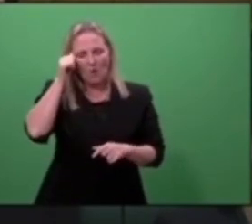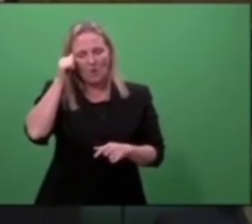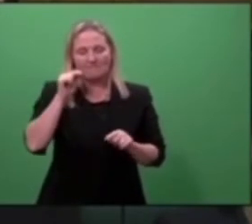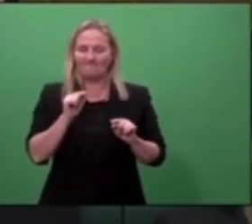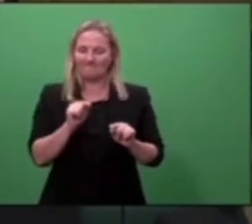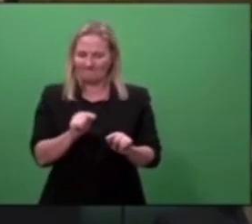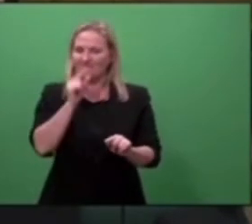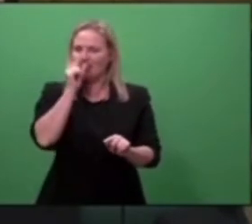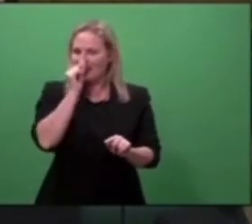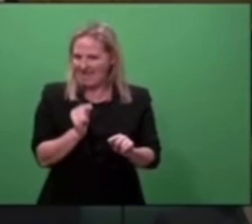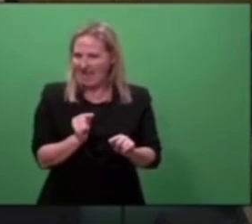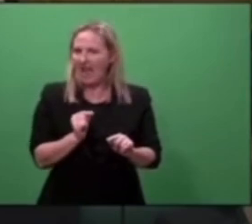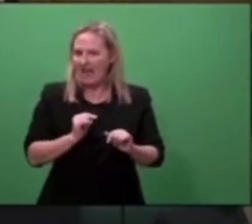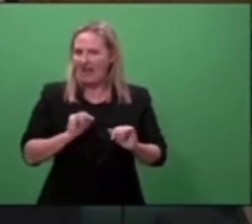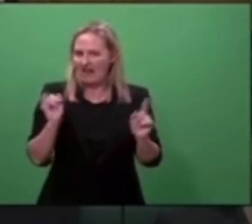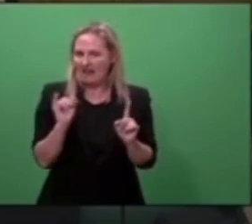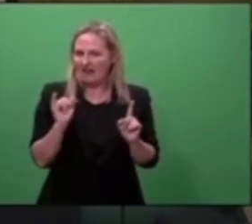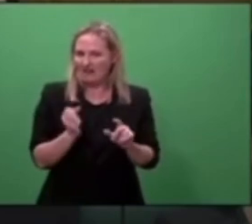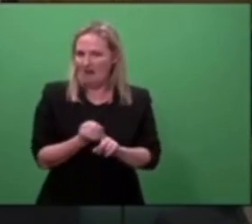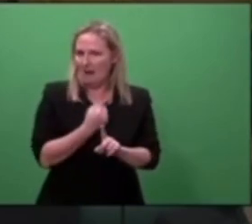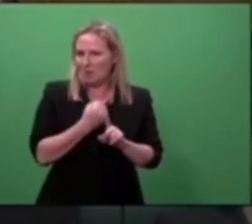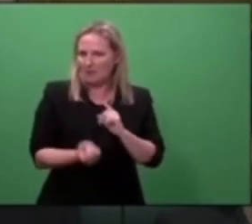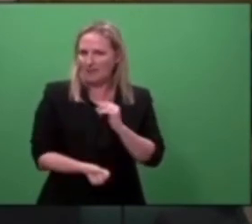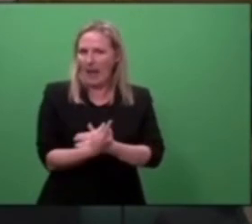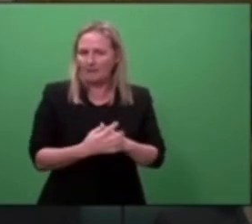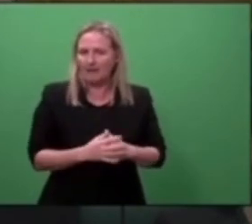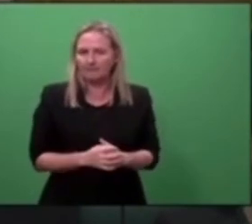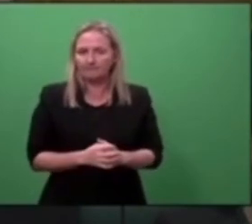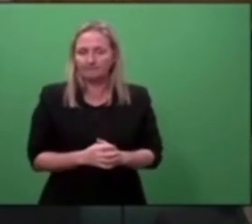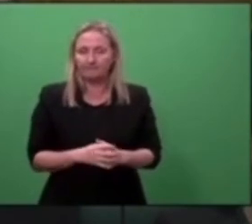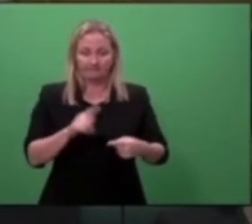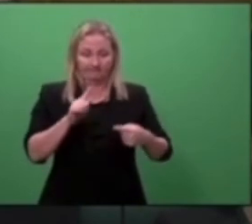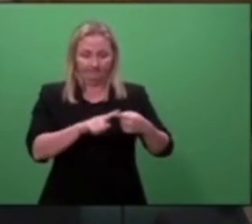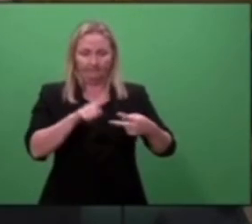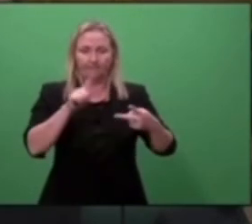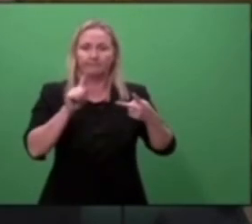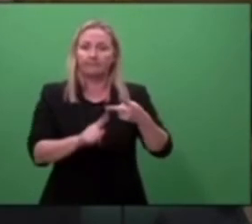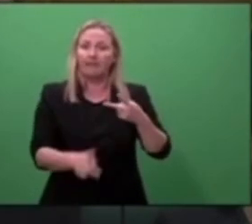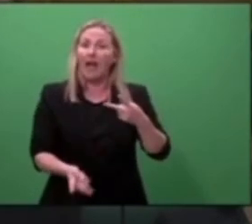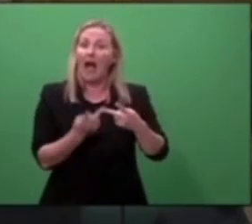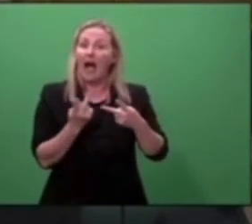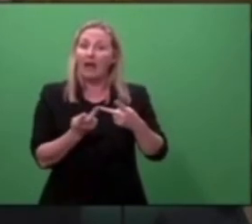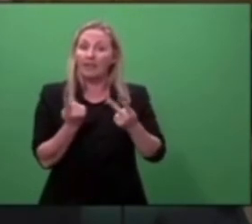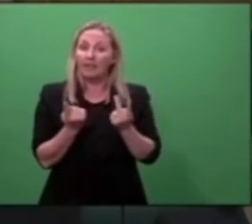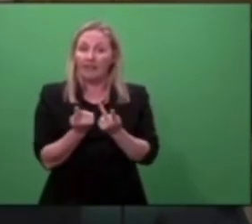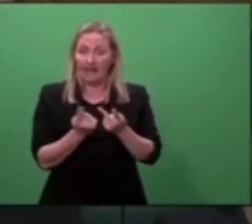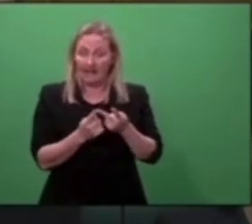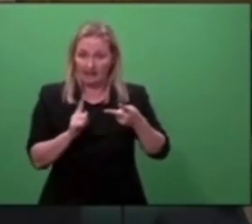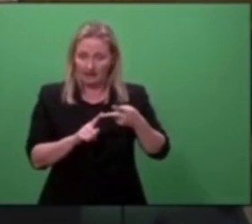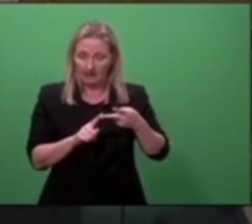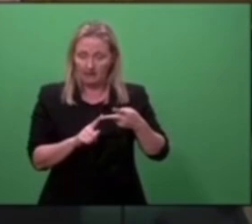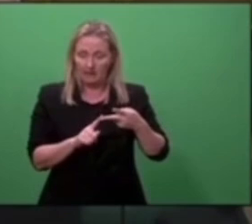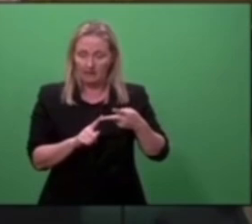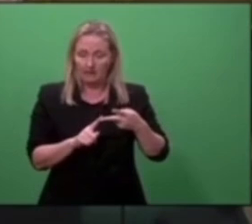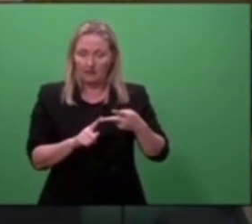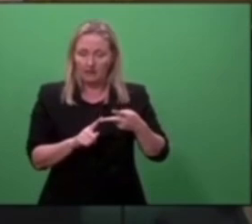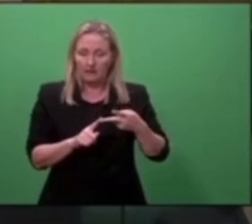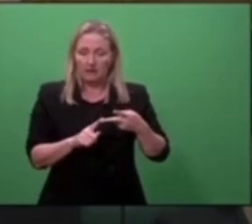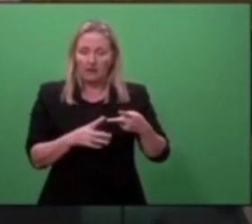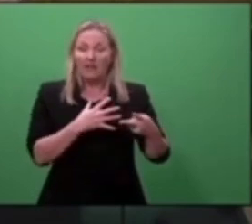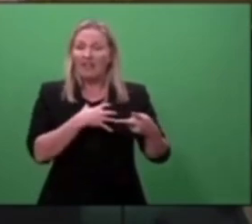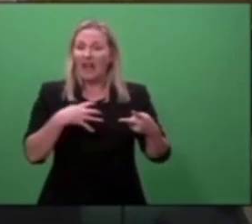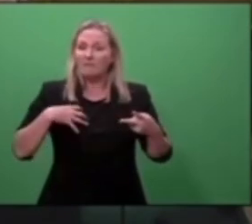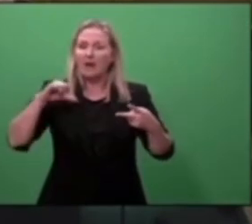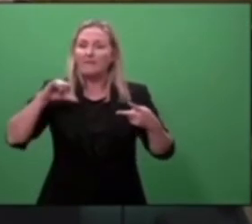And the second thing that the state failed to do was have the accountability and the oversight and the protection